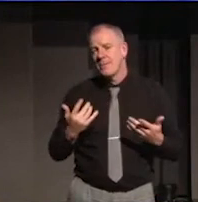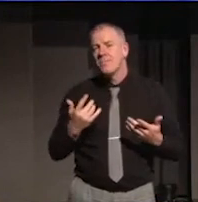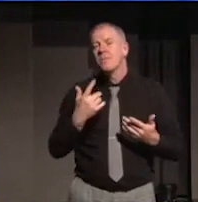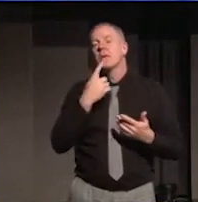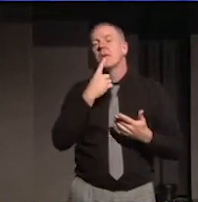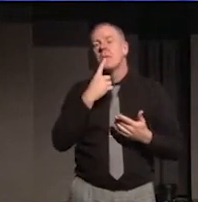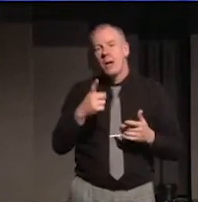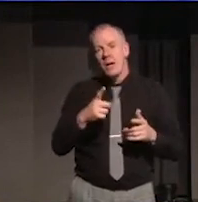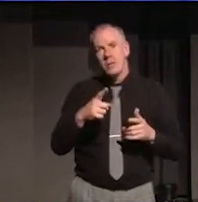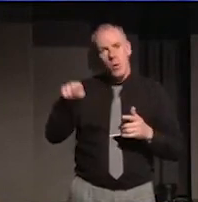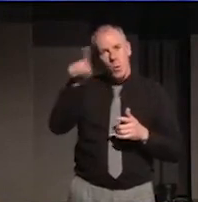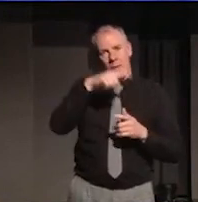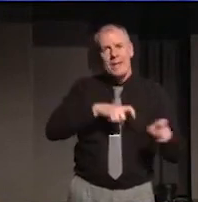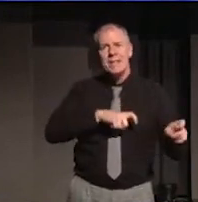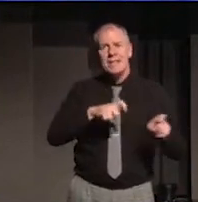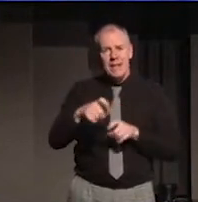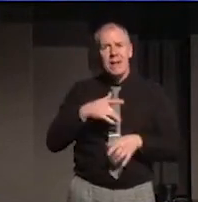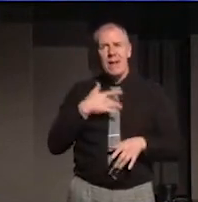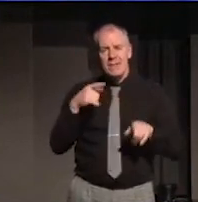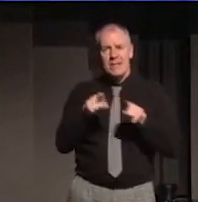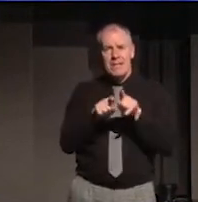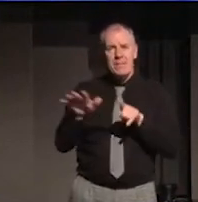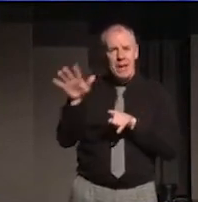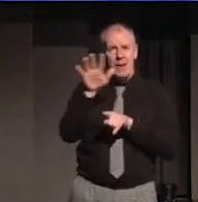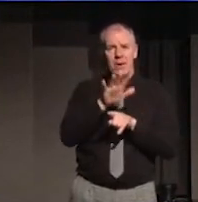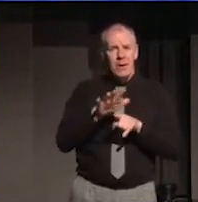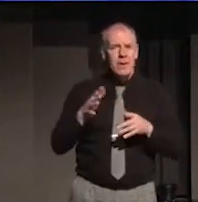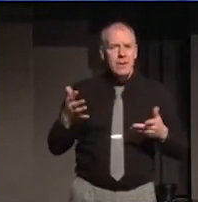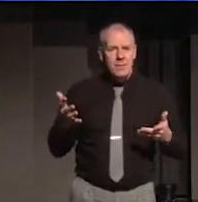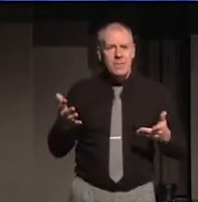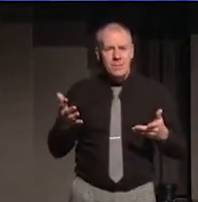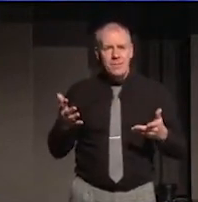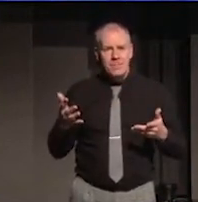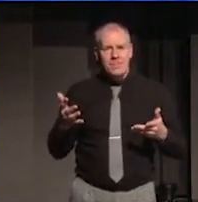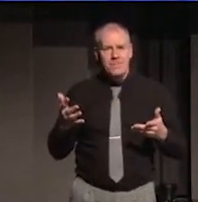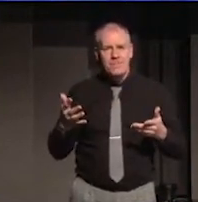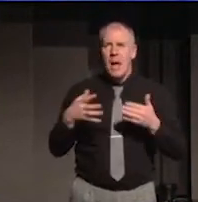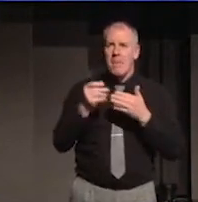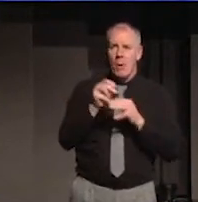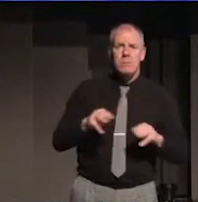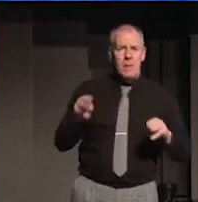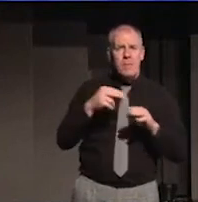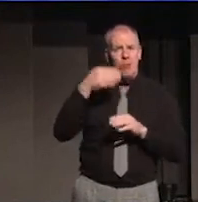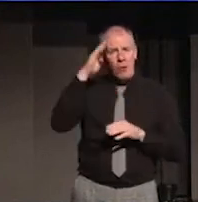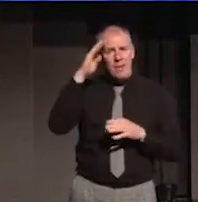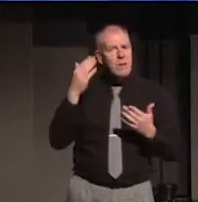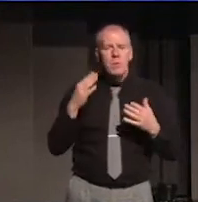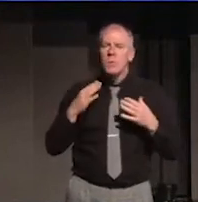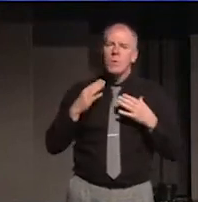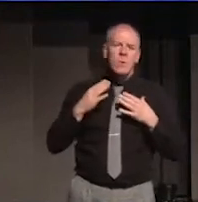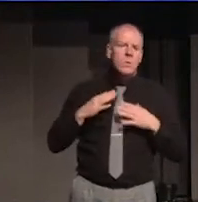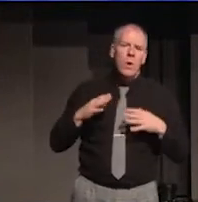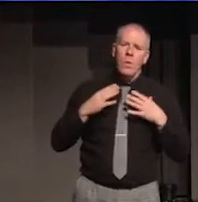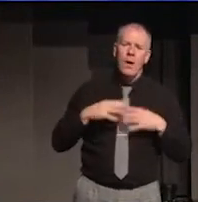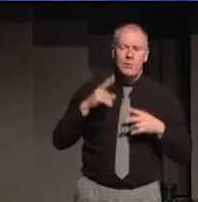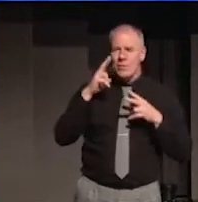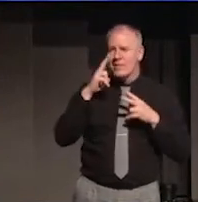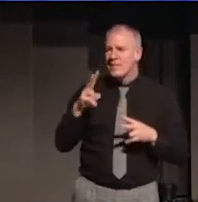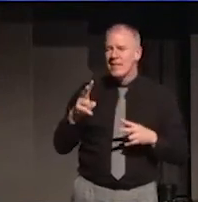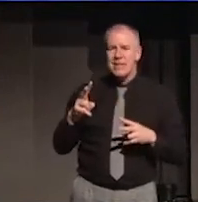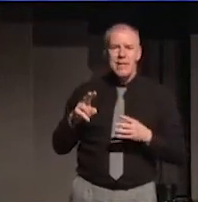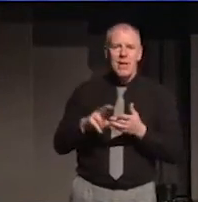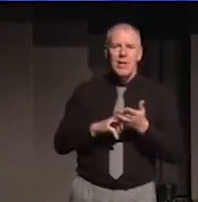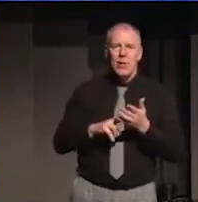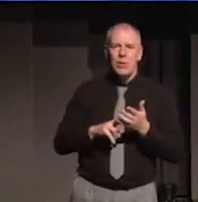we are still sharing the same space. And the vast majority of people in the North no longer look at things through